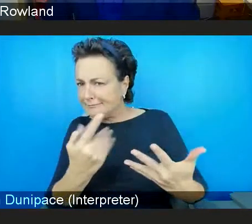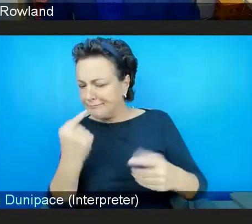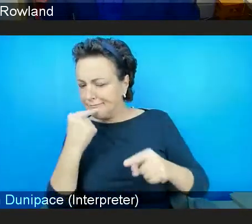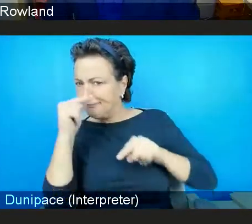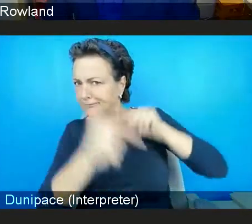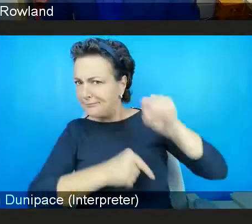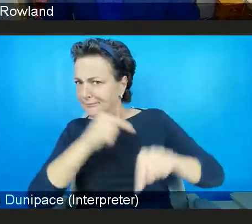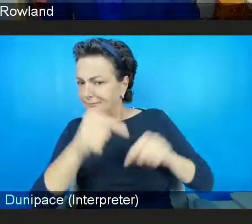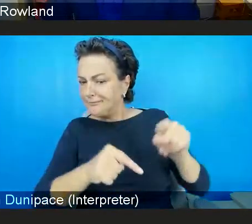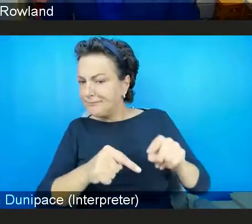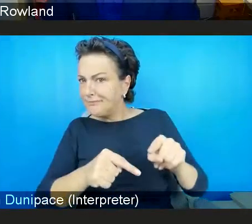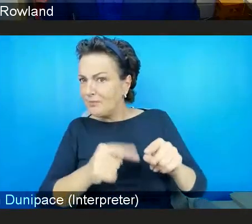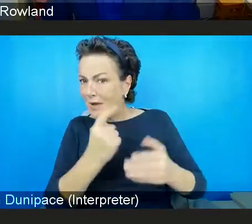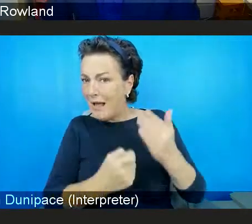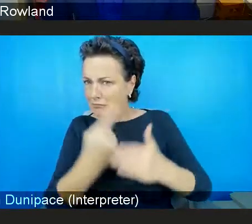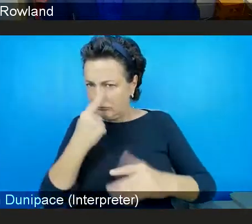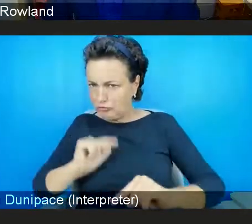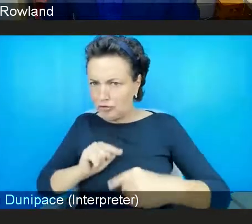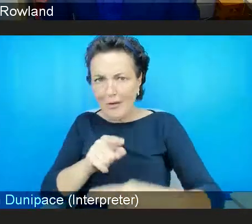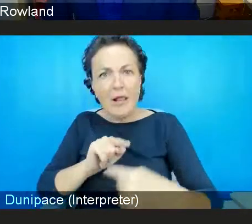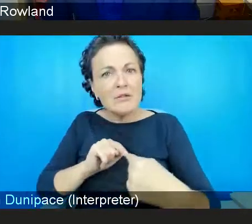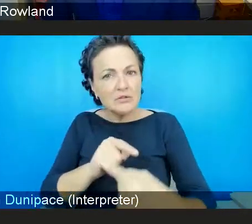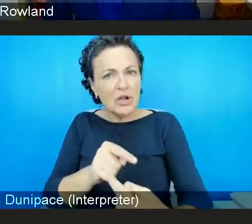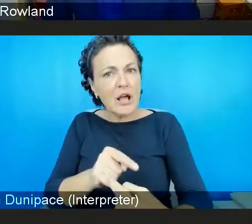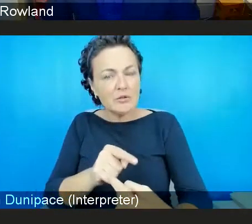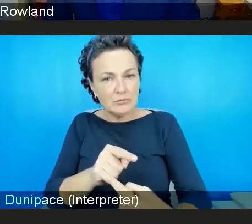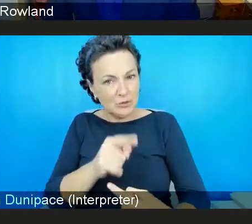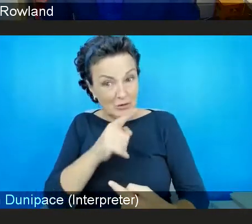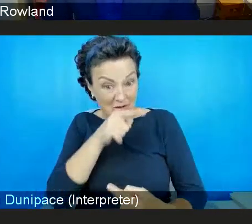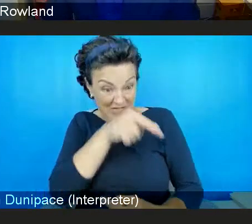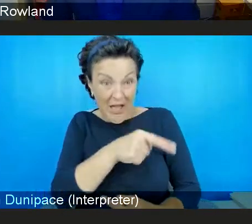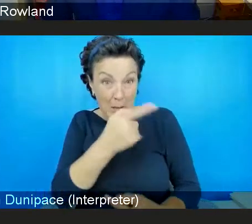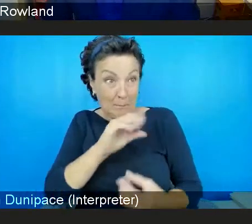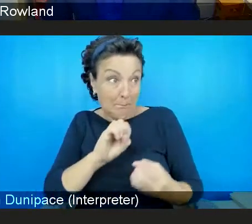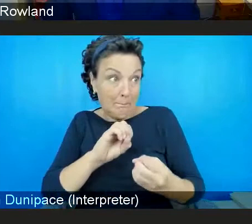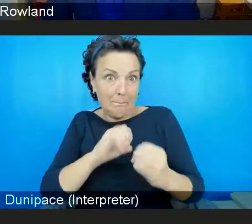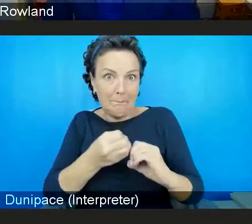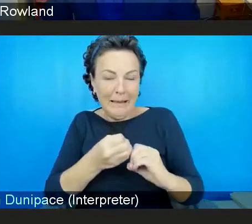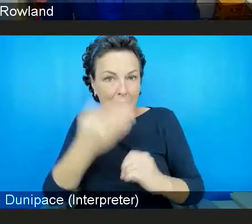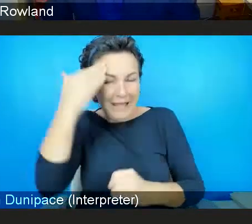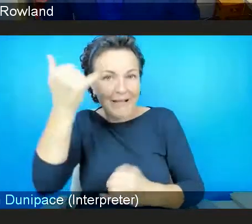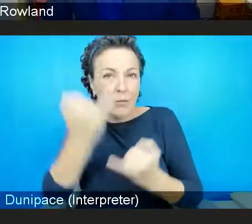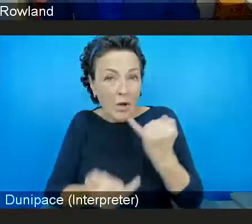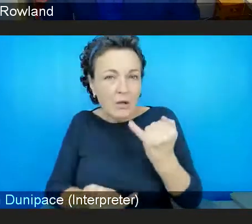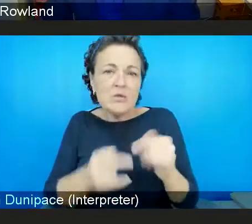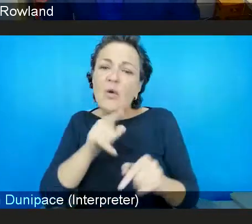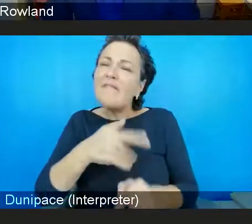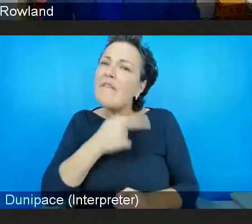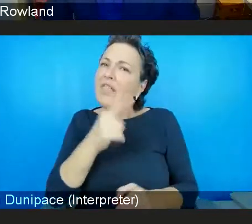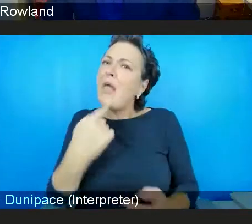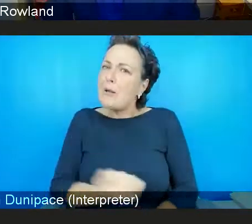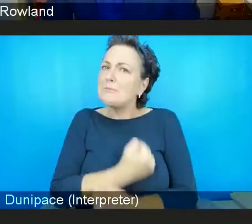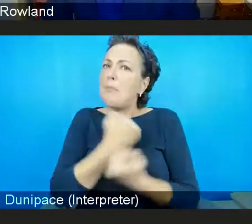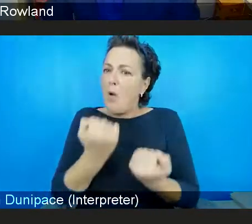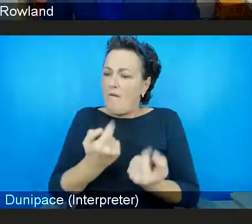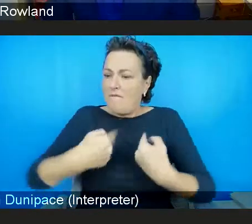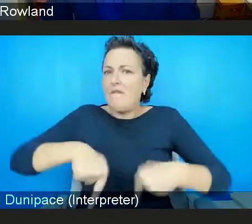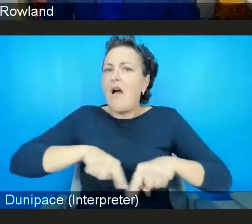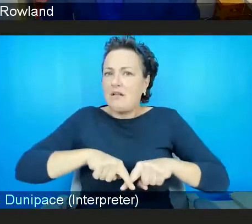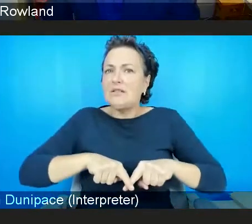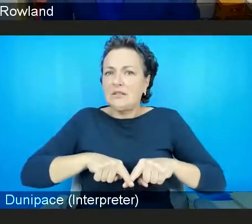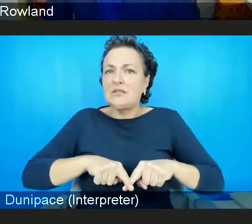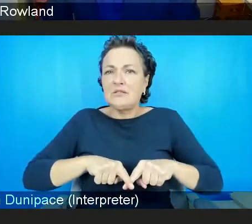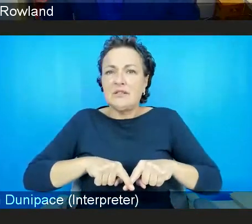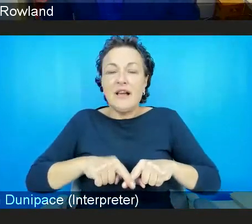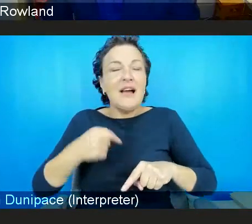that lead to poor kind of mental health in the communities. So that's been a really powerful program for us. And I guess in a